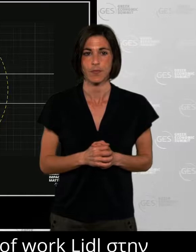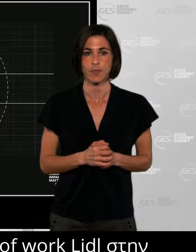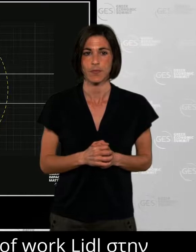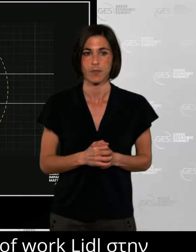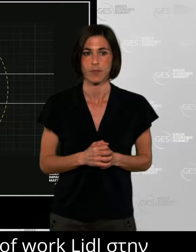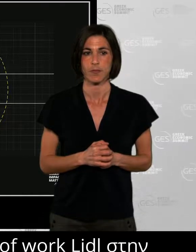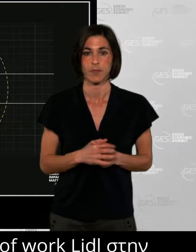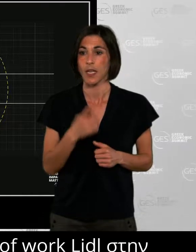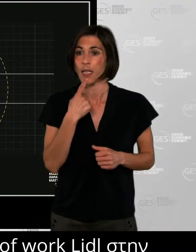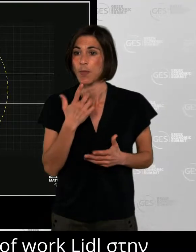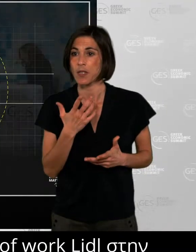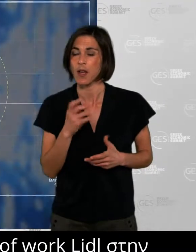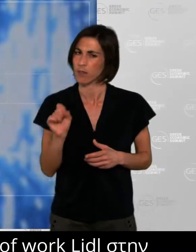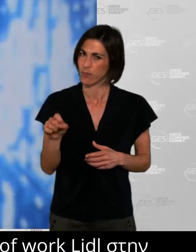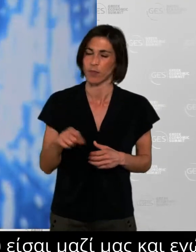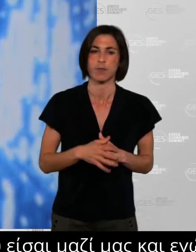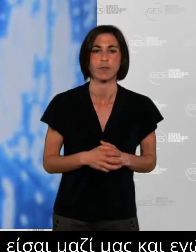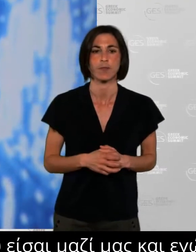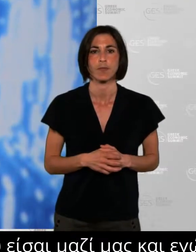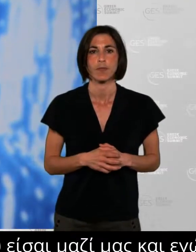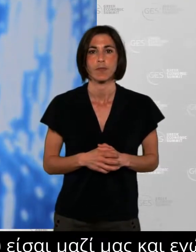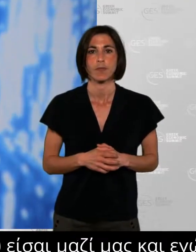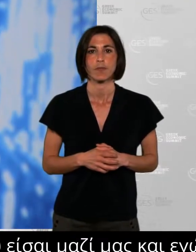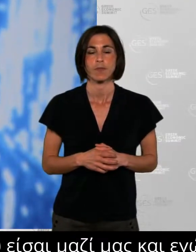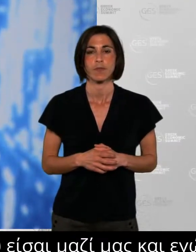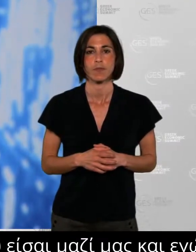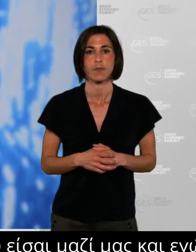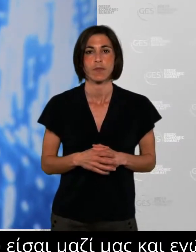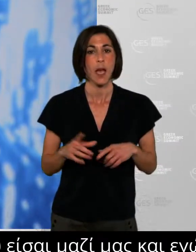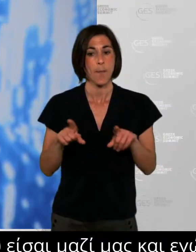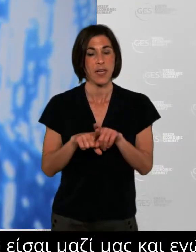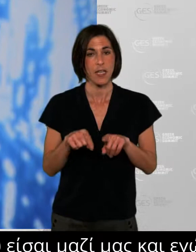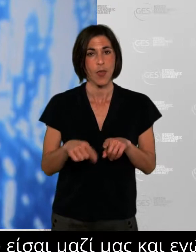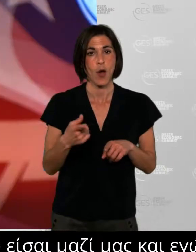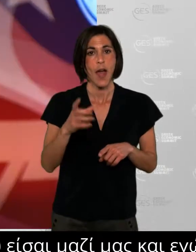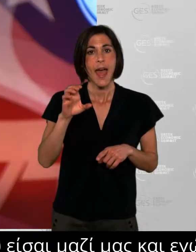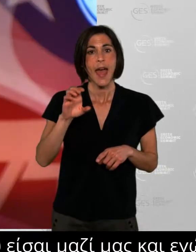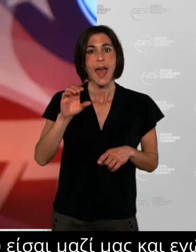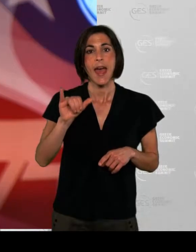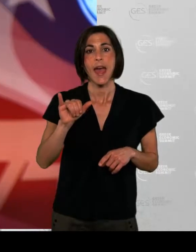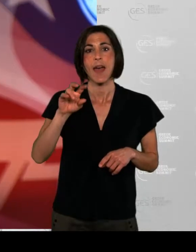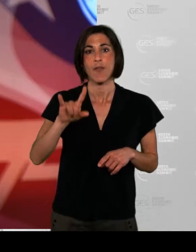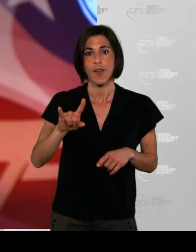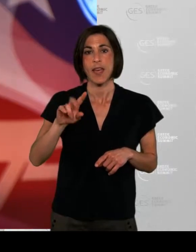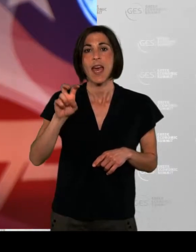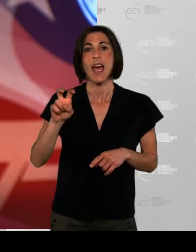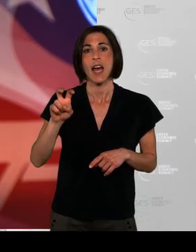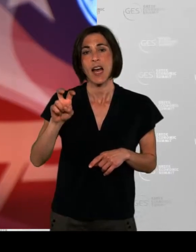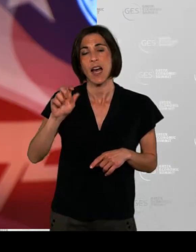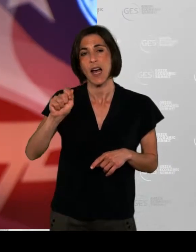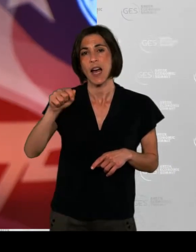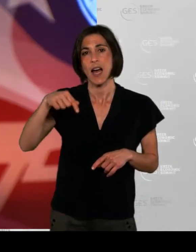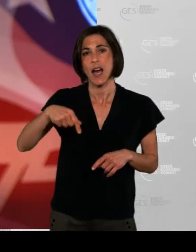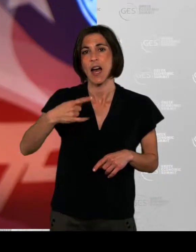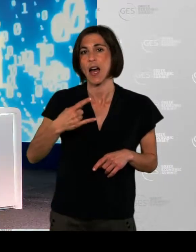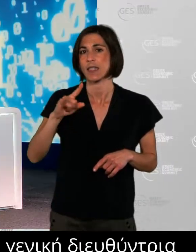No, go ahead. Okay, here with me is Evie Hadzioanu, HR General Manager for National Bank of Greece. Hello Evie,